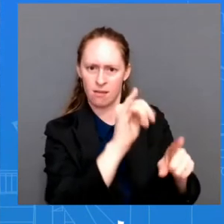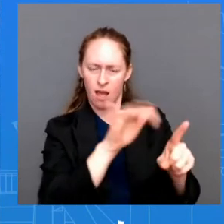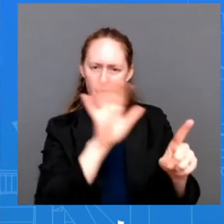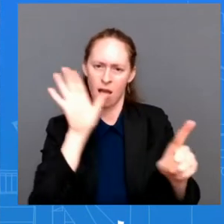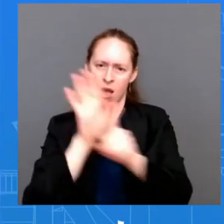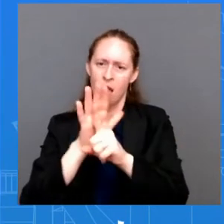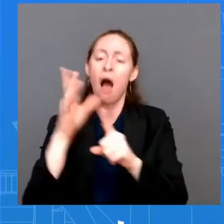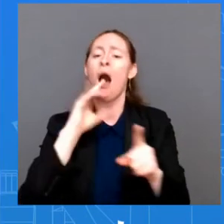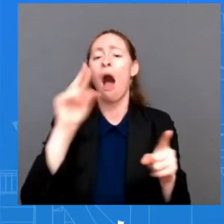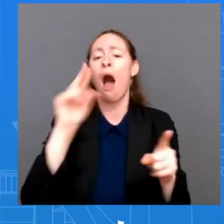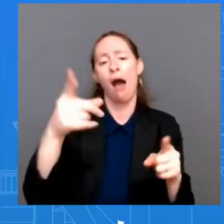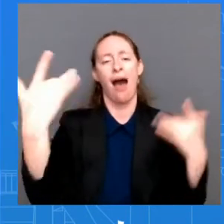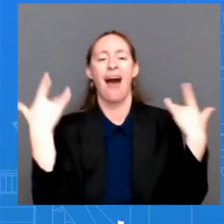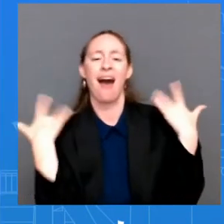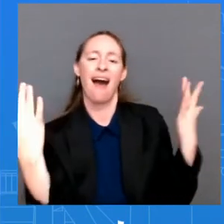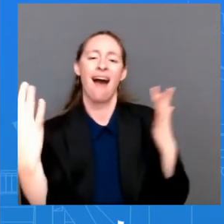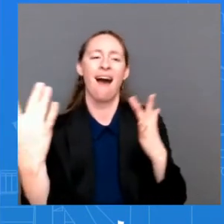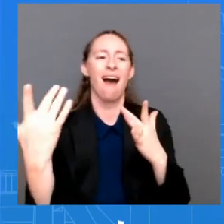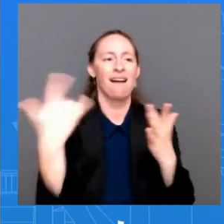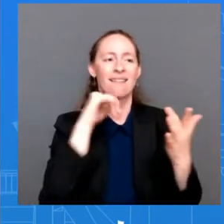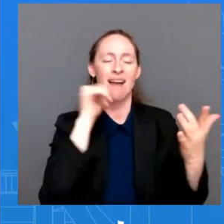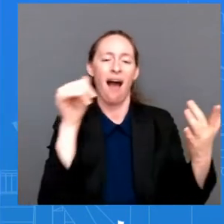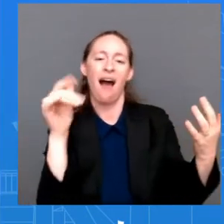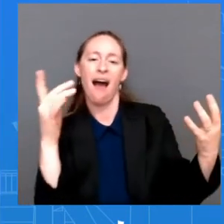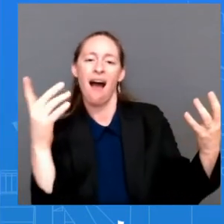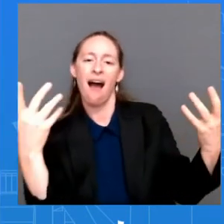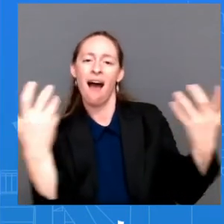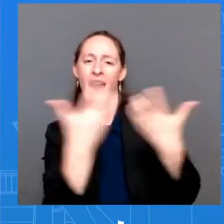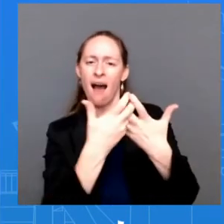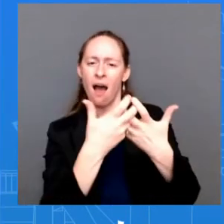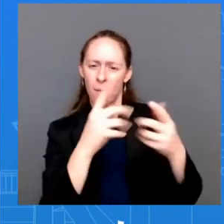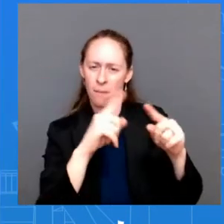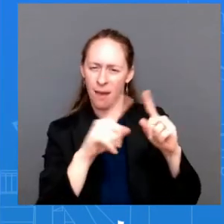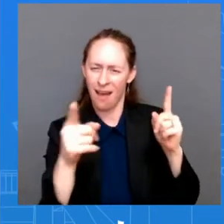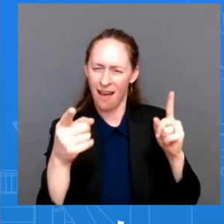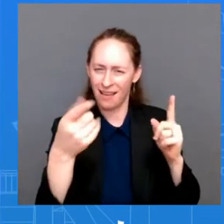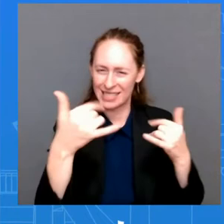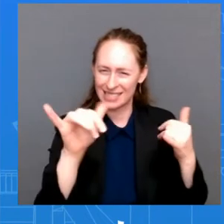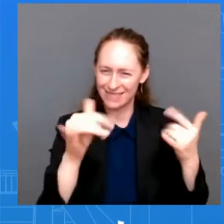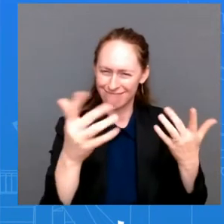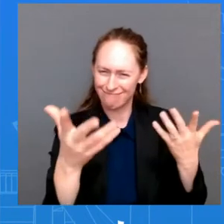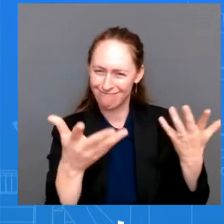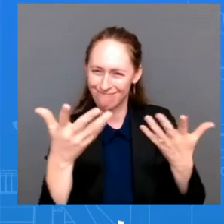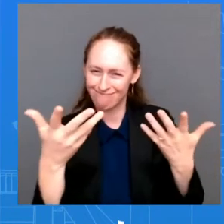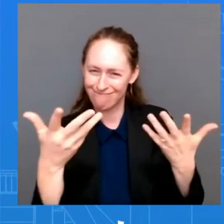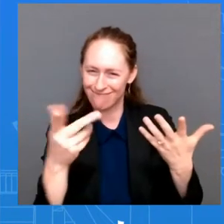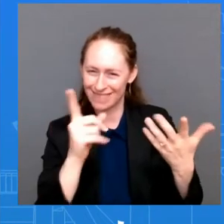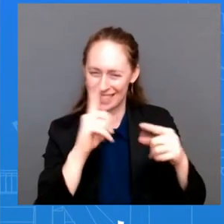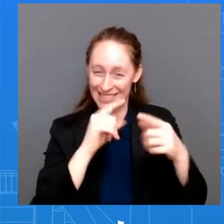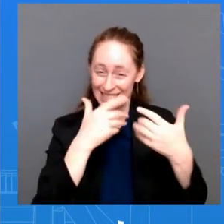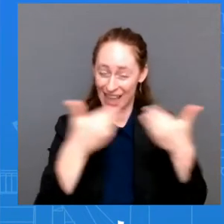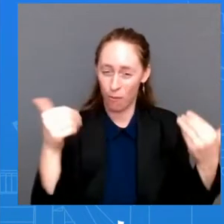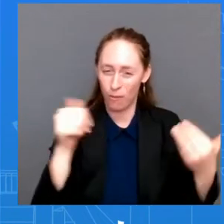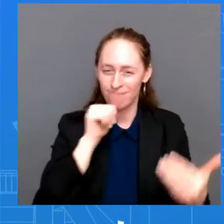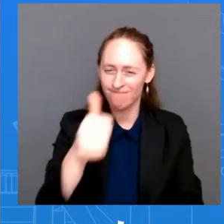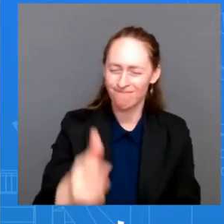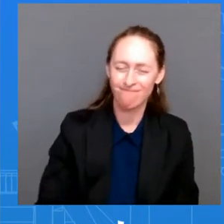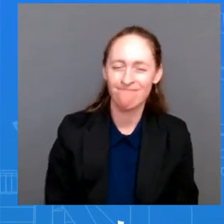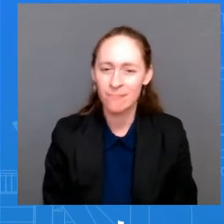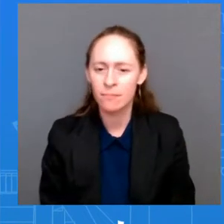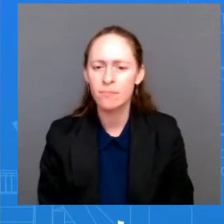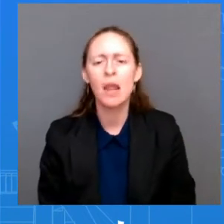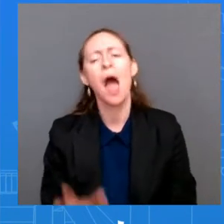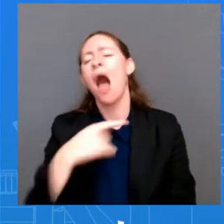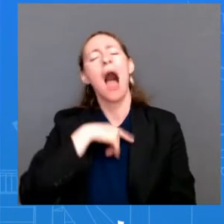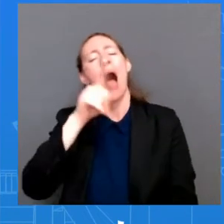this at all? I didn't say we had nothing to do with this at all. No, we've never said that at all. We, from the